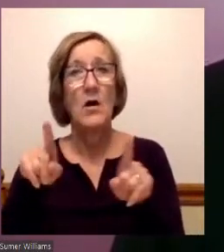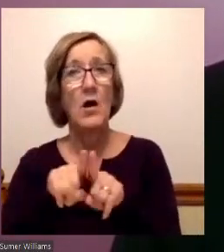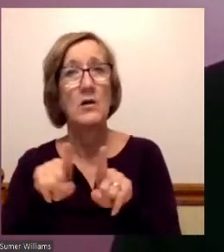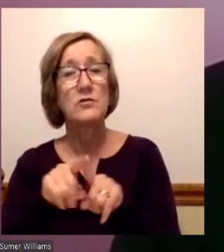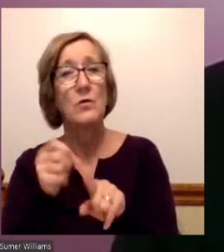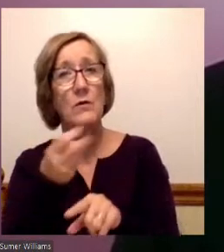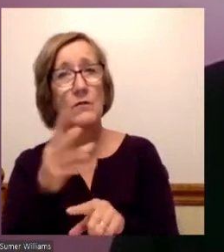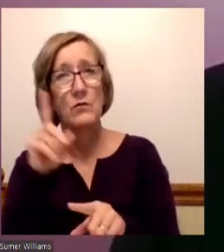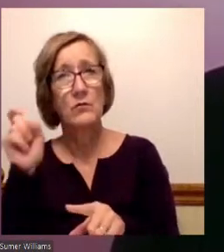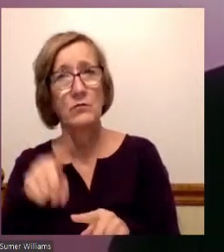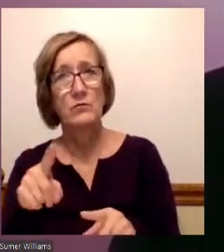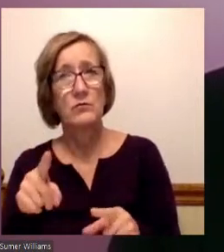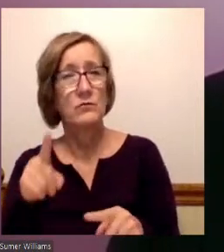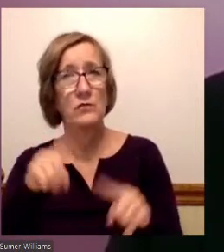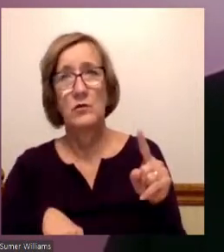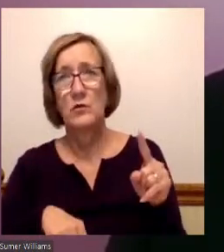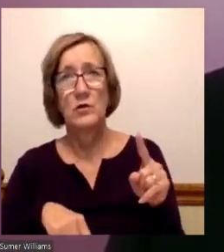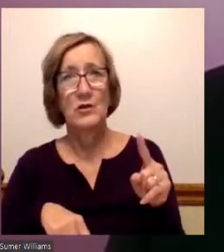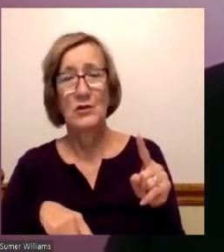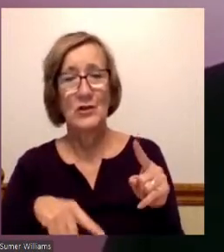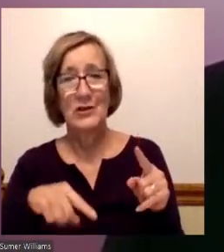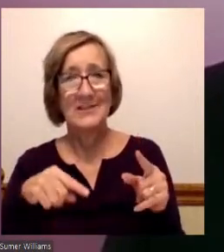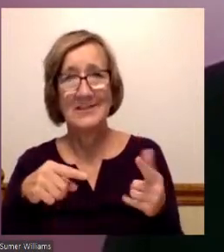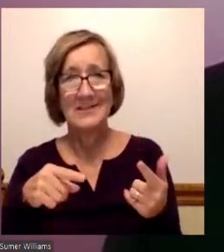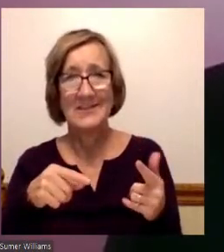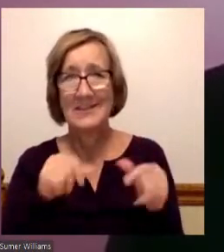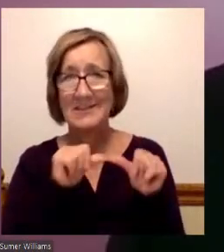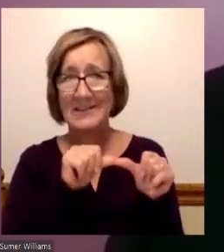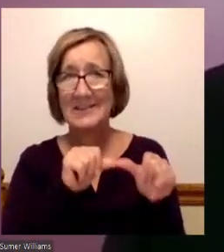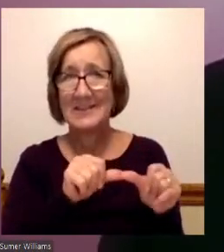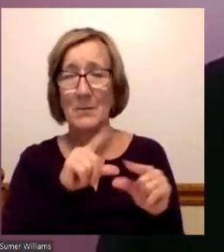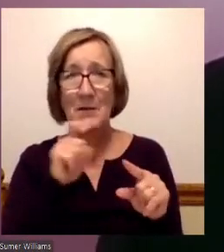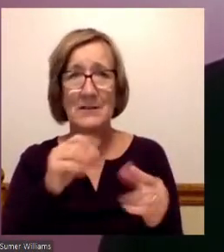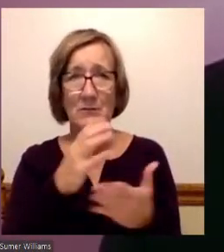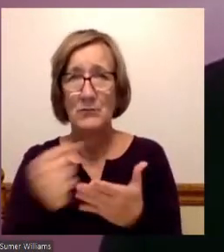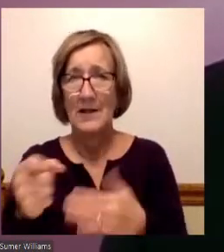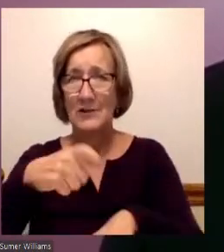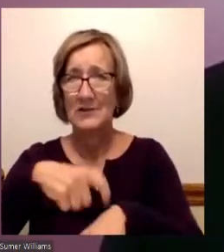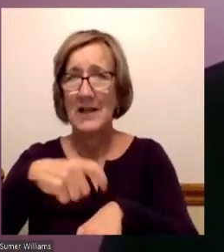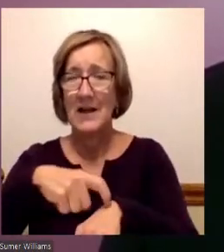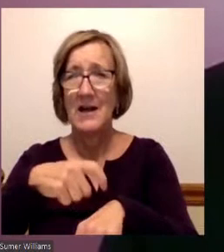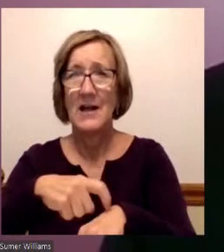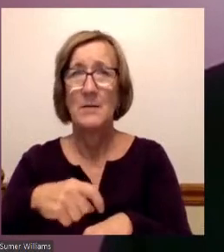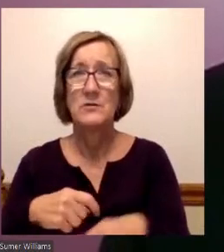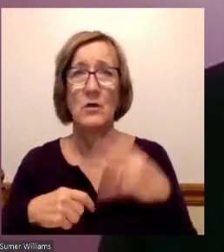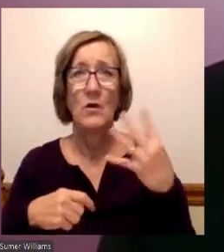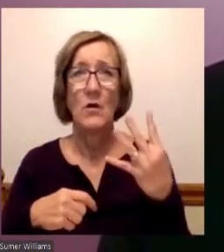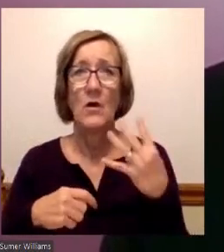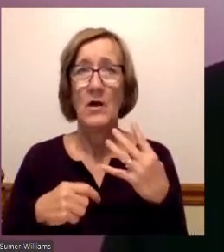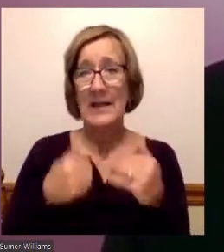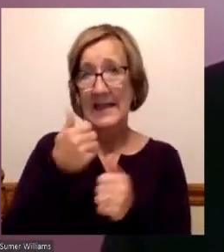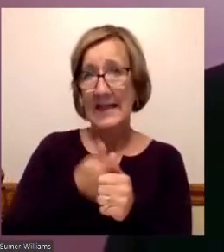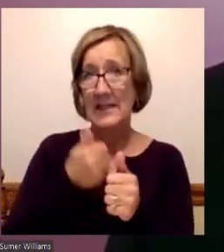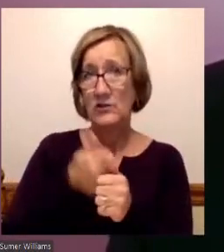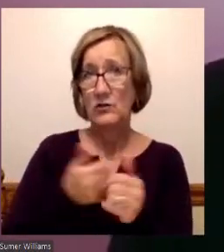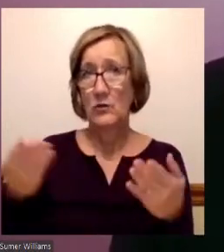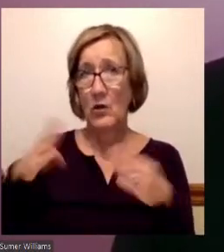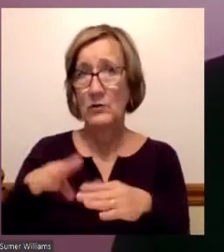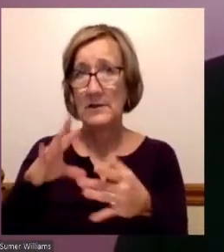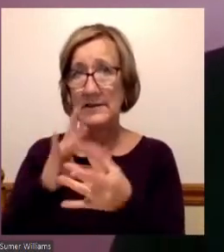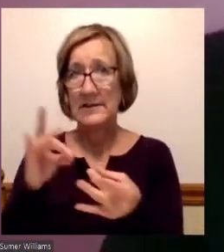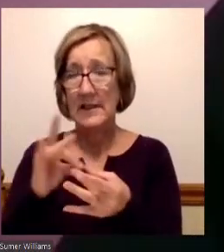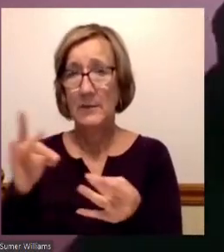questions that we could not get to because we are simply running out of time. For closing statements, each candidate will have one